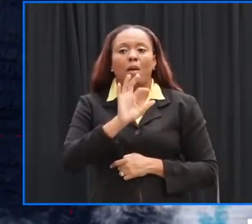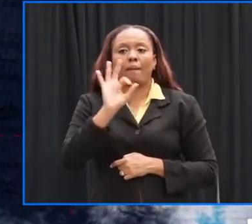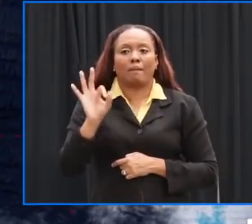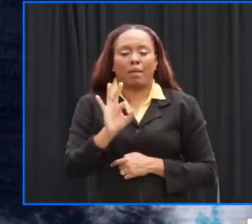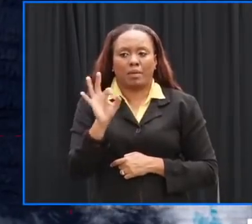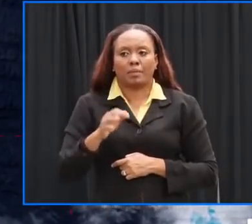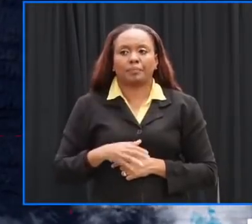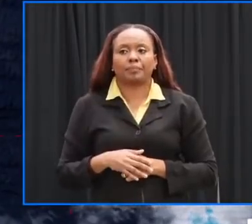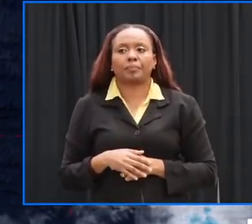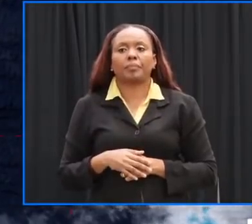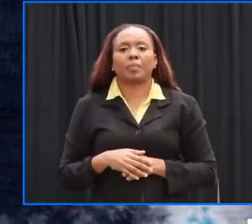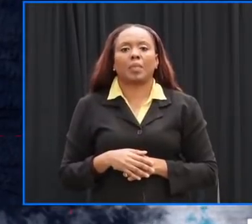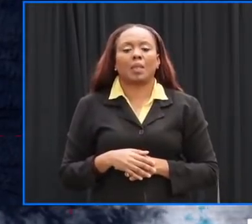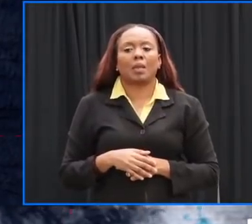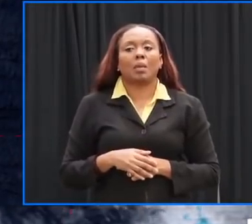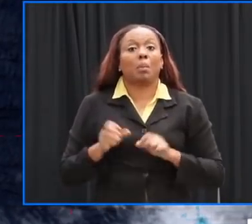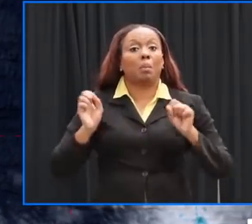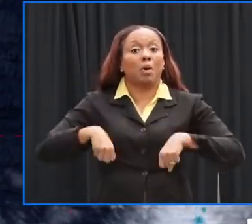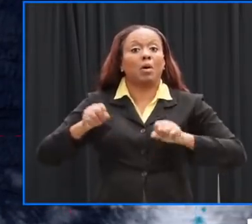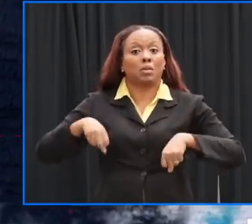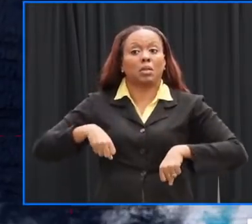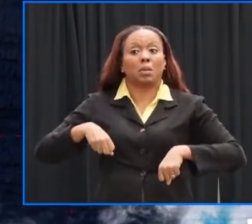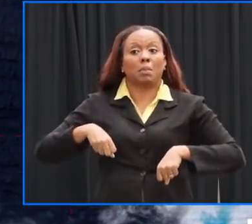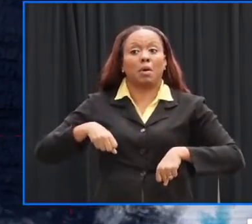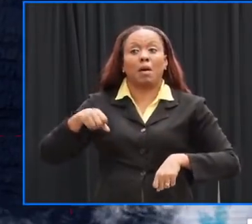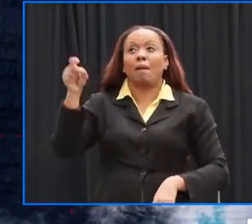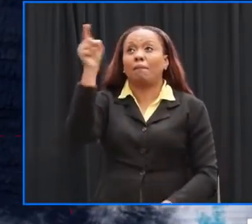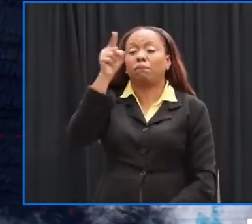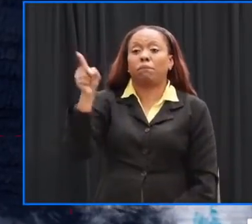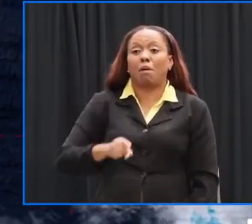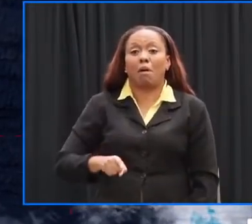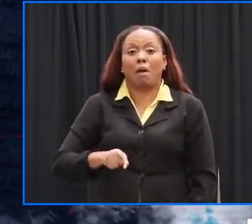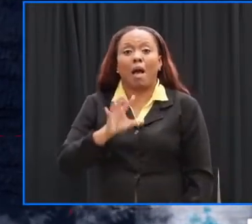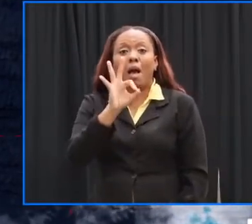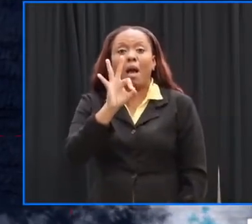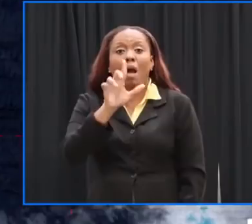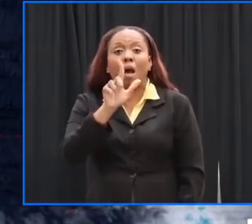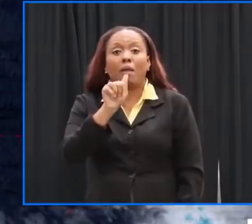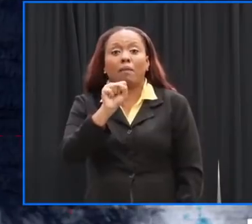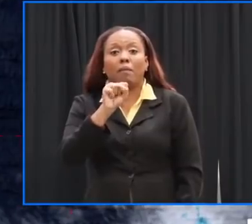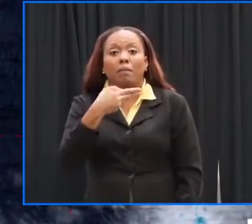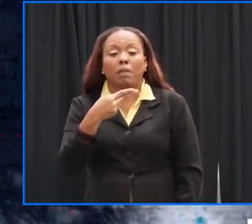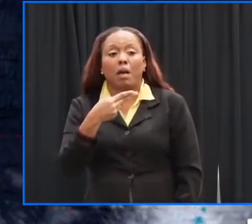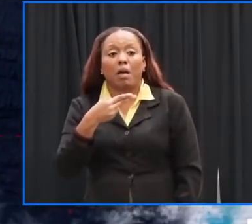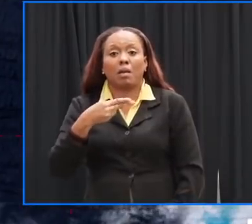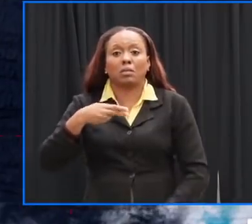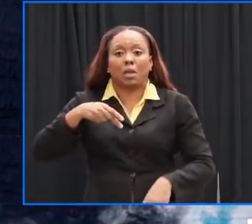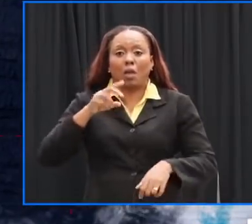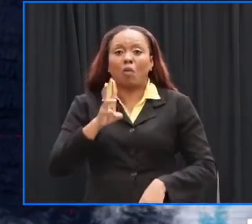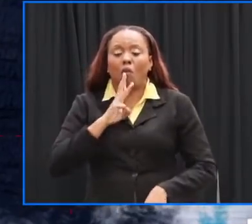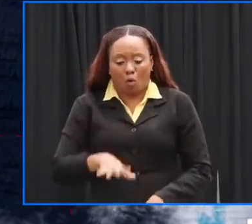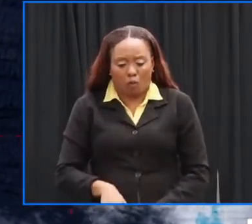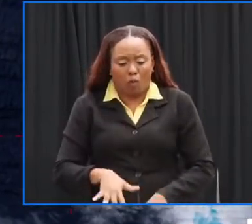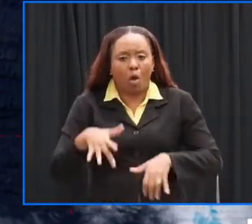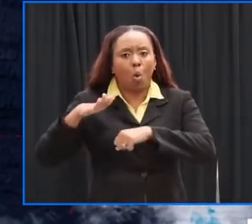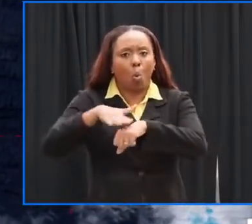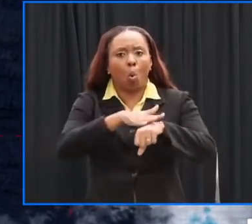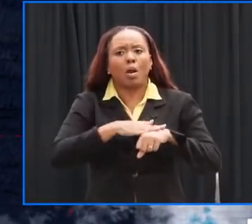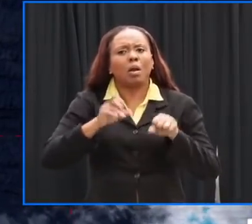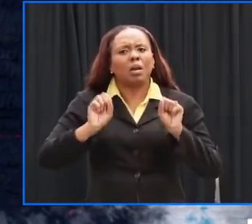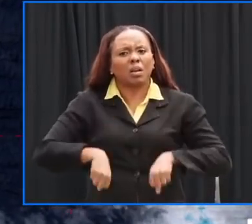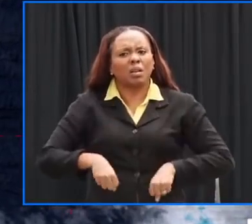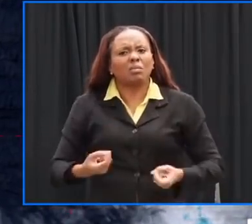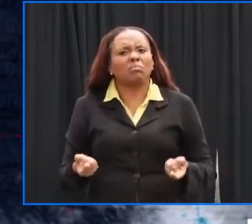watches or warnings for flash flooding may be issued from Thursday evening 1st of July 2021